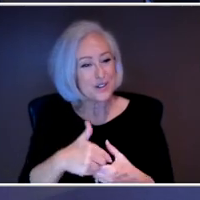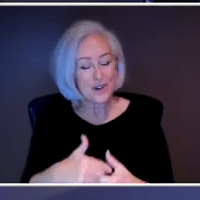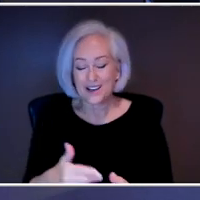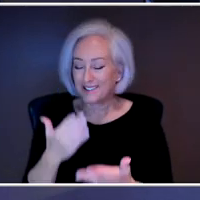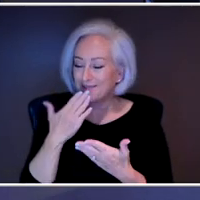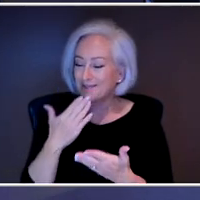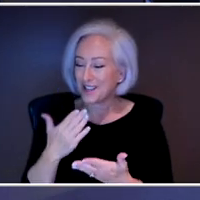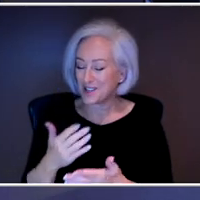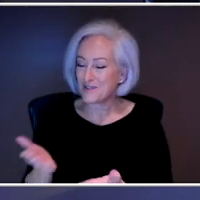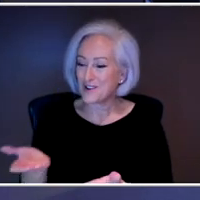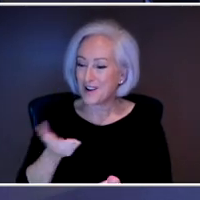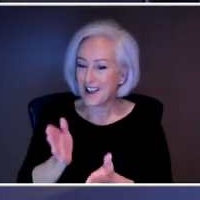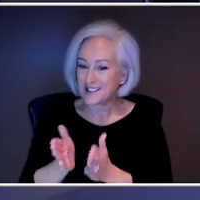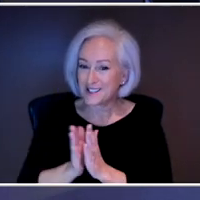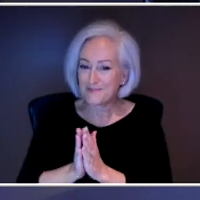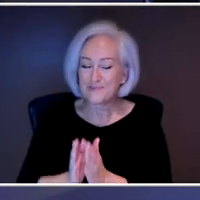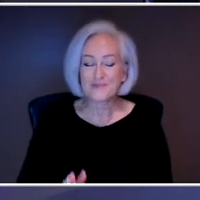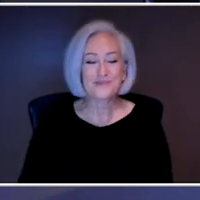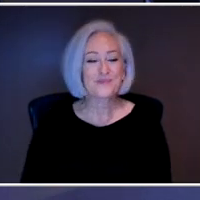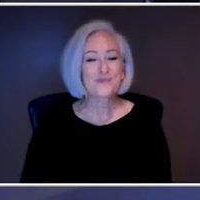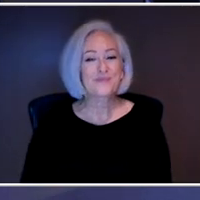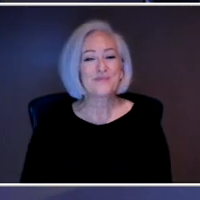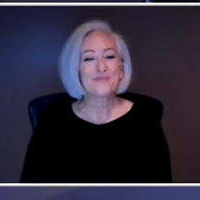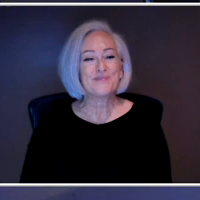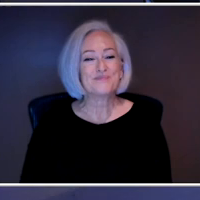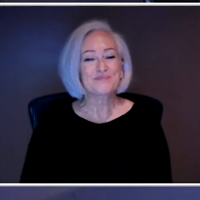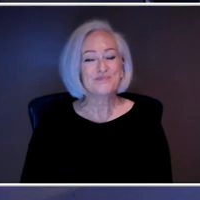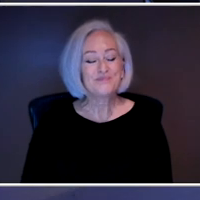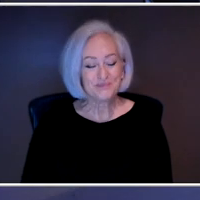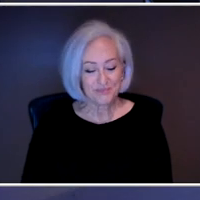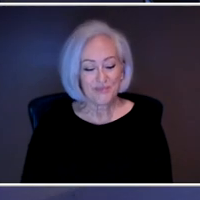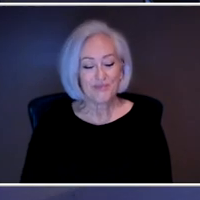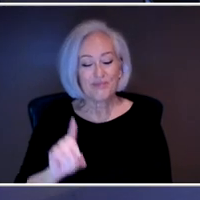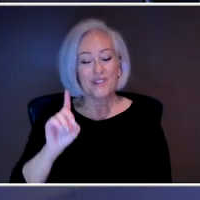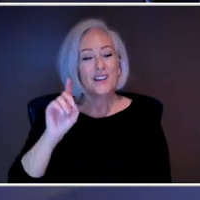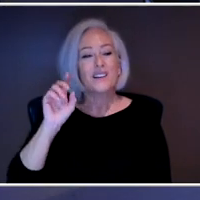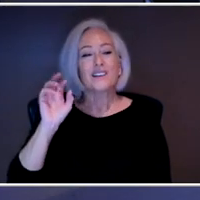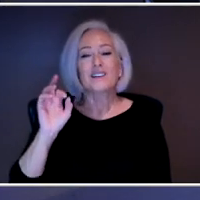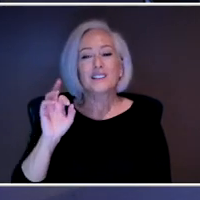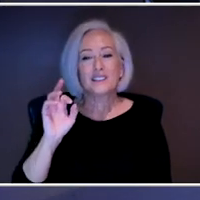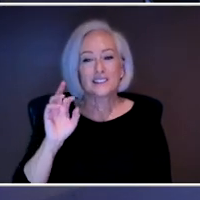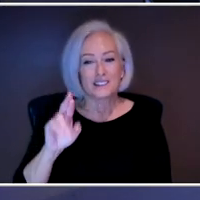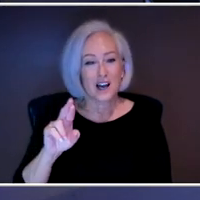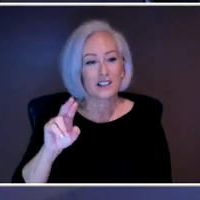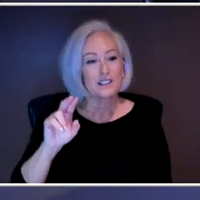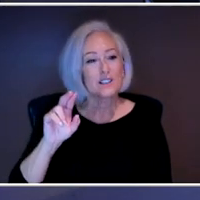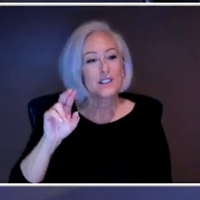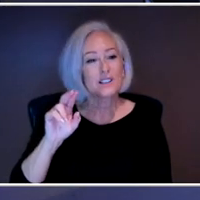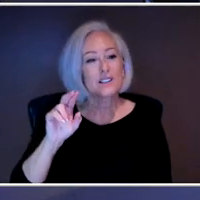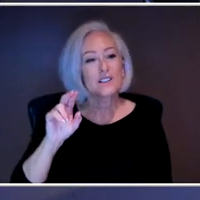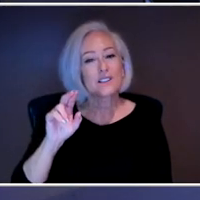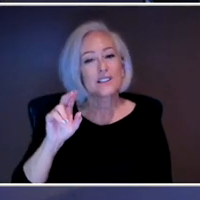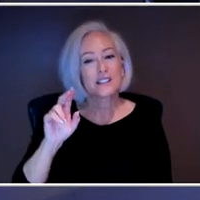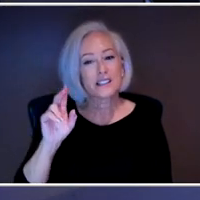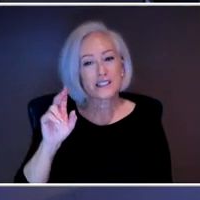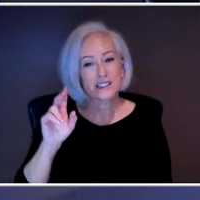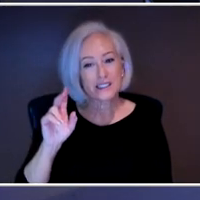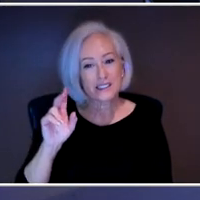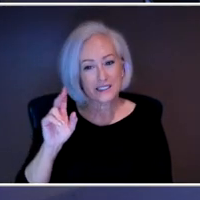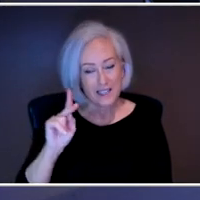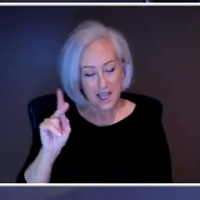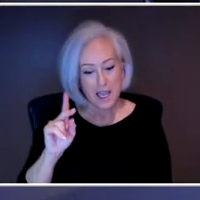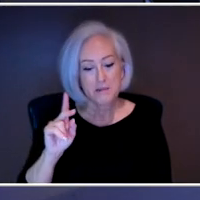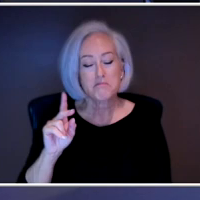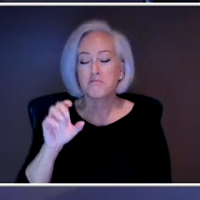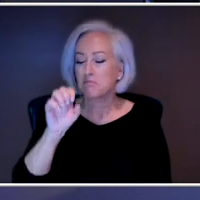So, Dr. Kay, I'm going to start with you. Verbally, we abbreviate seasonal affective disorder. It's SAD or S-A-D. How do